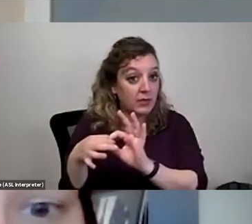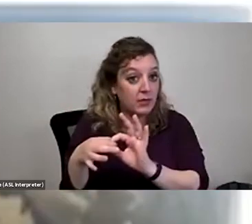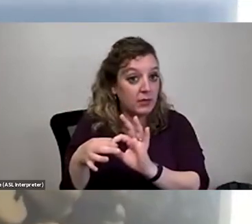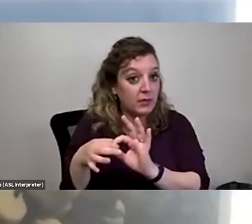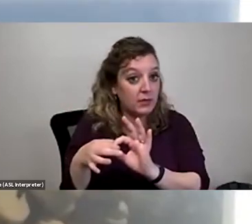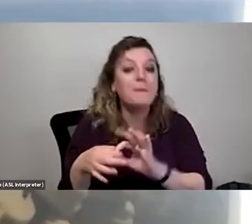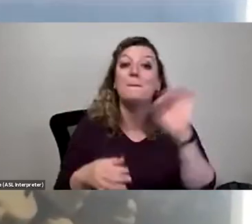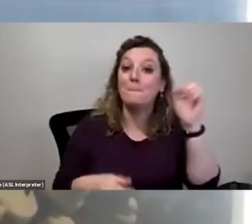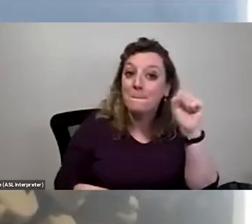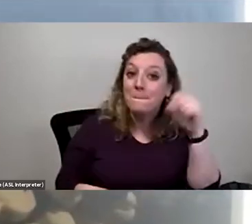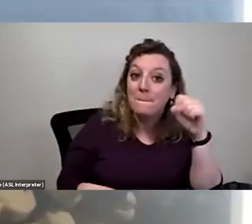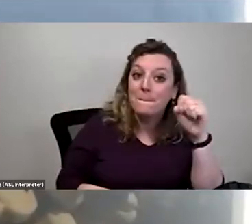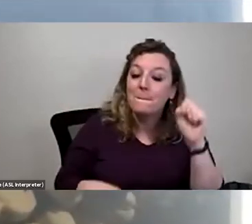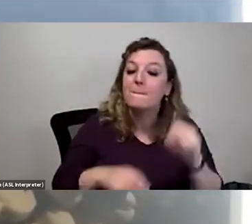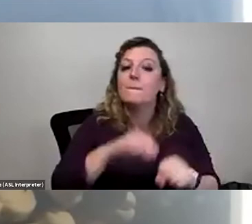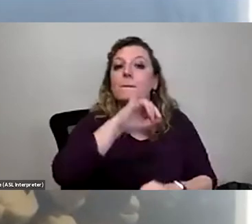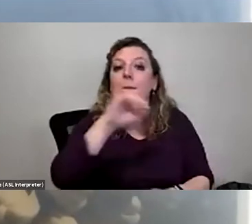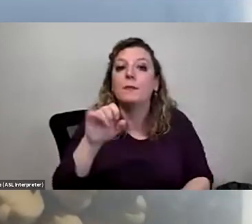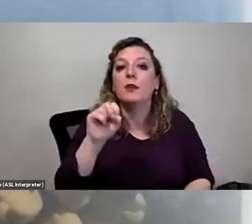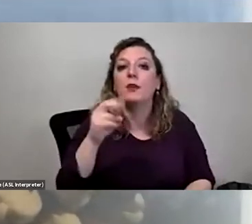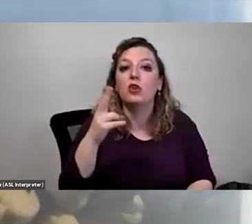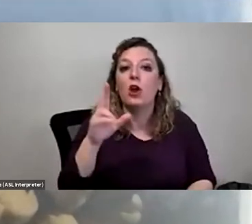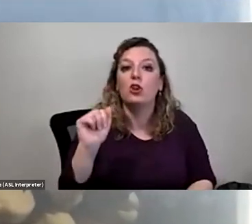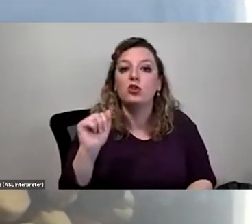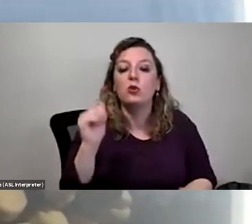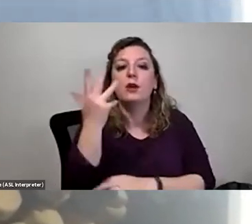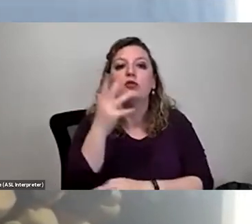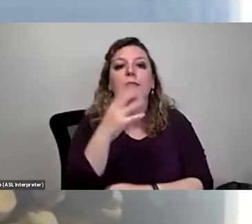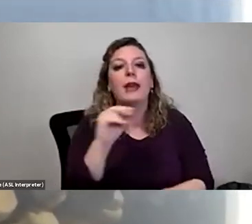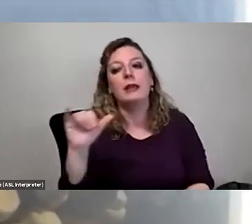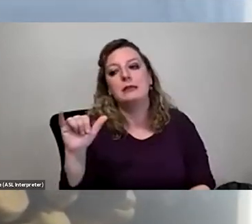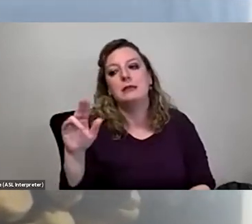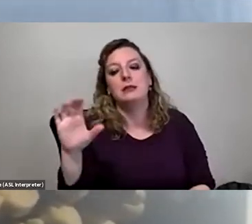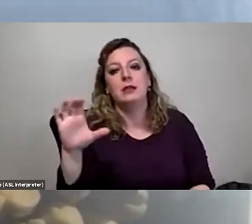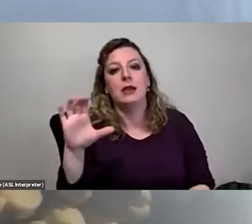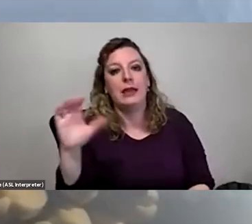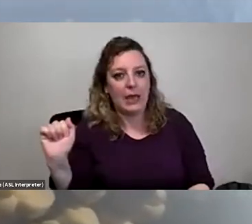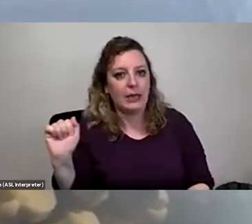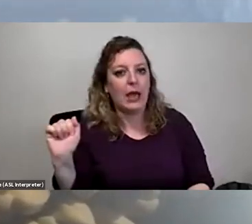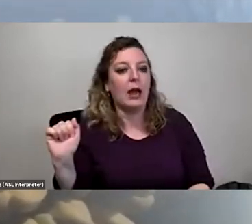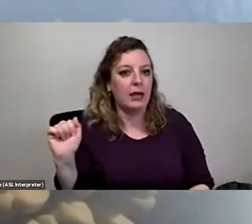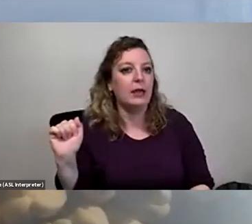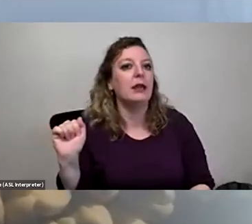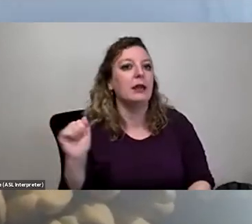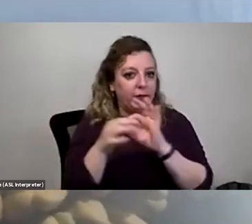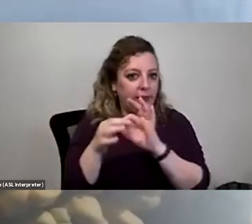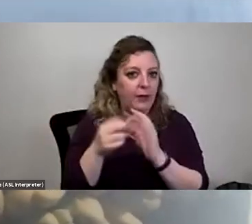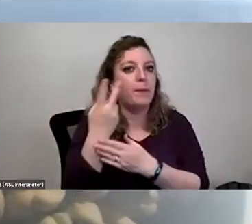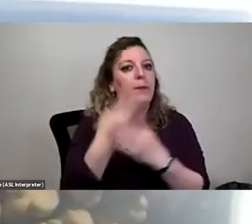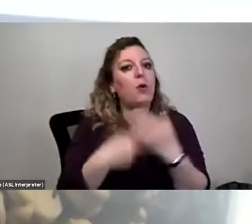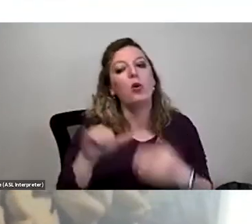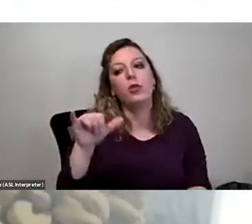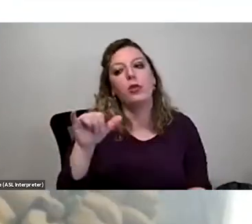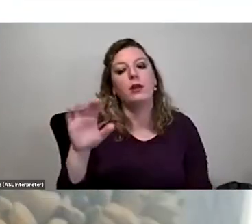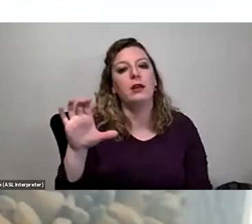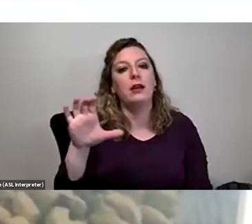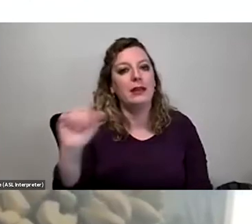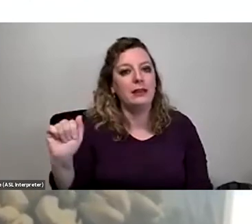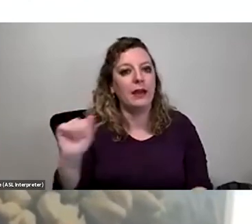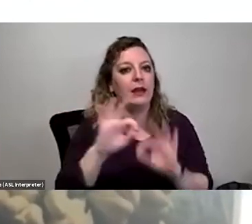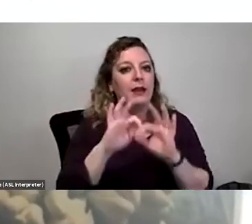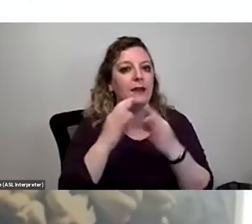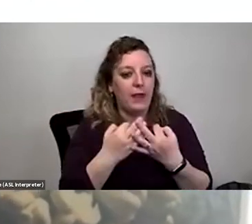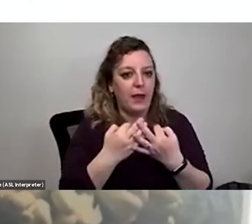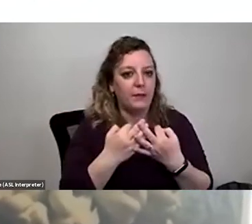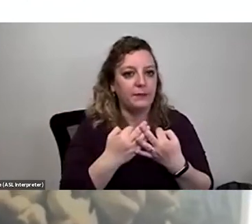Yeah. Joshua trees and yuccas are very closely related. They're both in the yucca family. Joshua tree scientific name